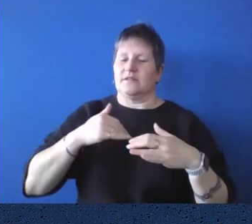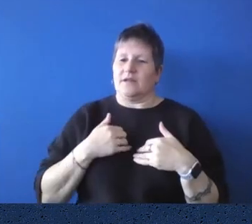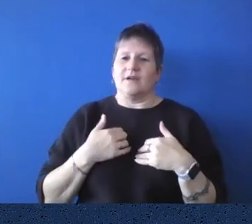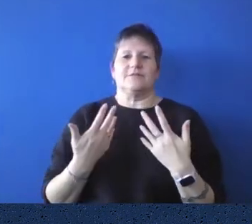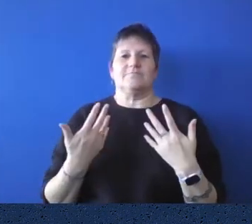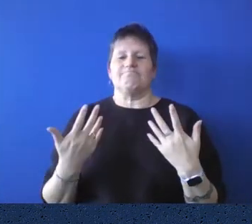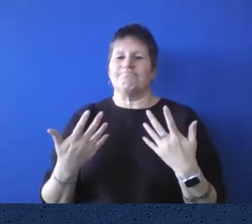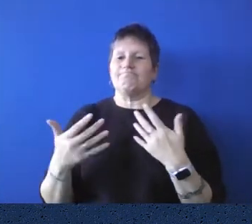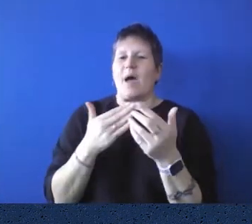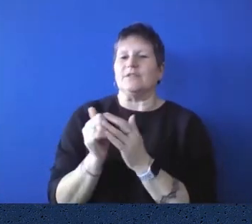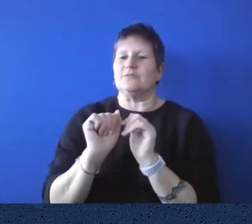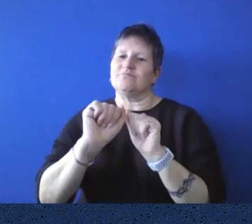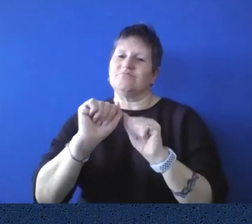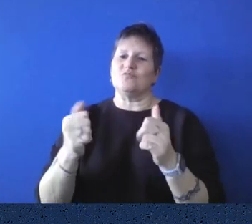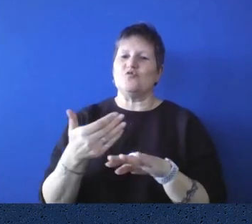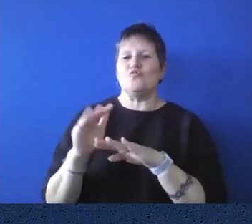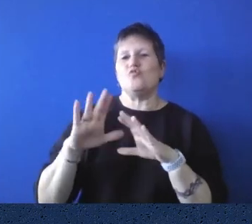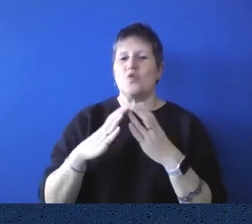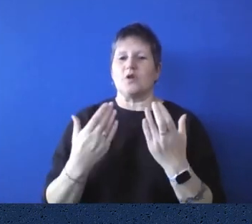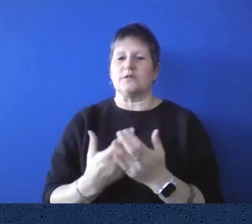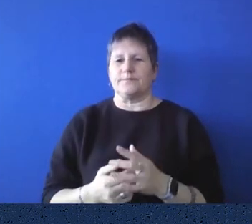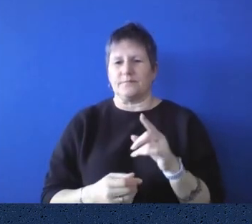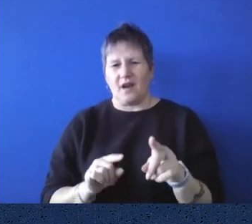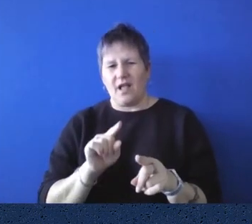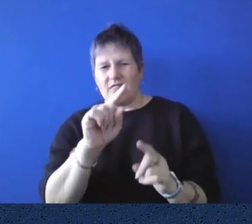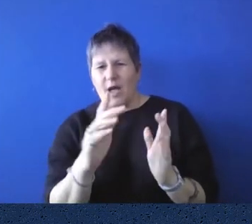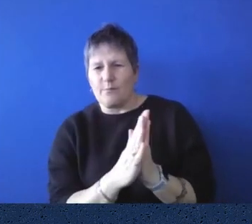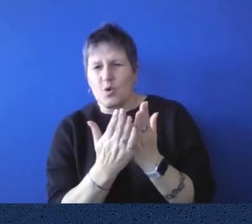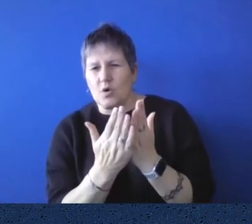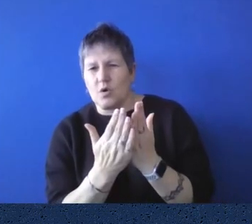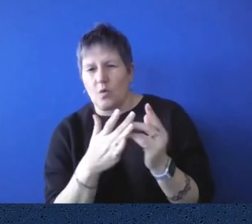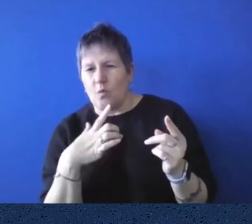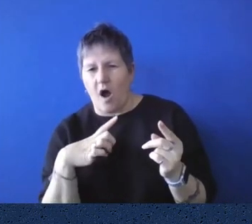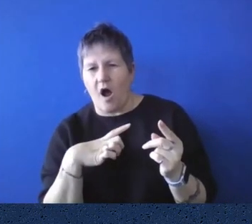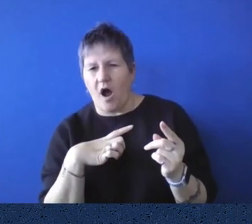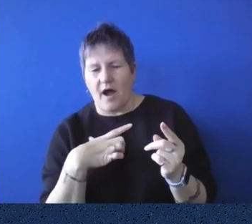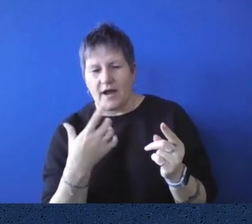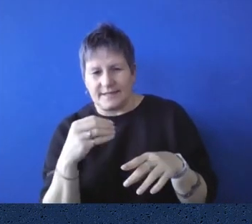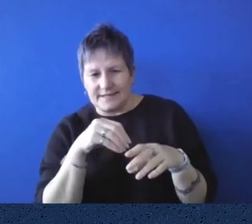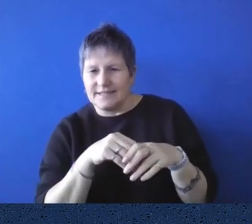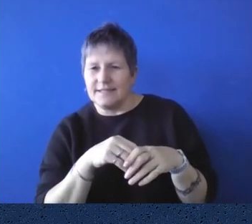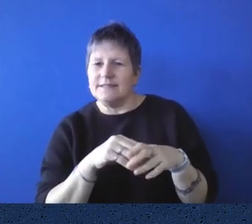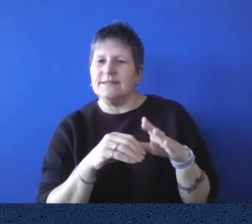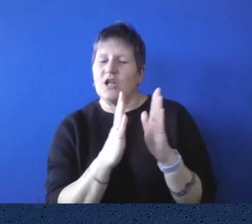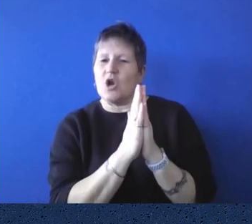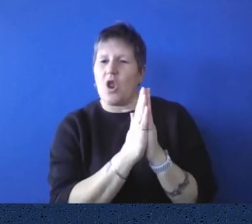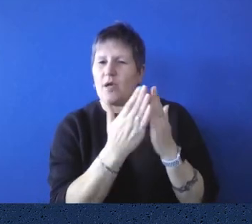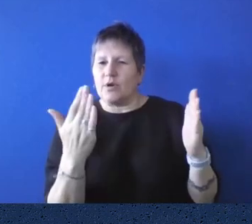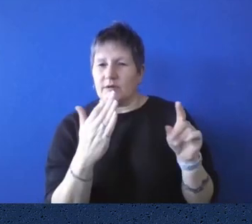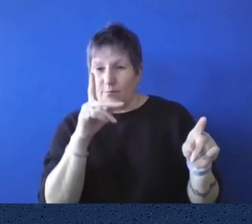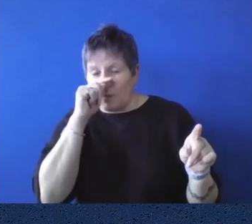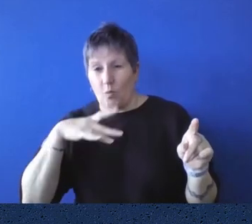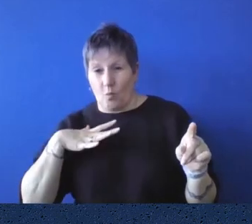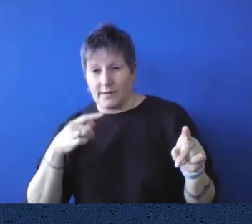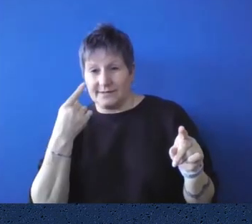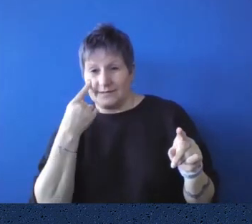and would that, would that book have been in the collection because it was believed to have a practical application? mean, with people looking to that to see,